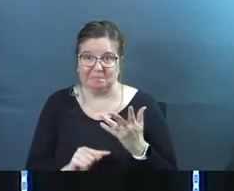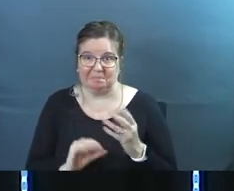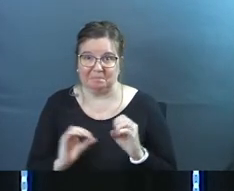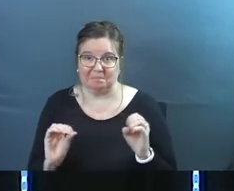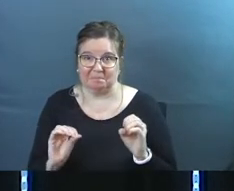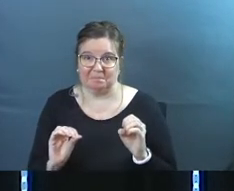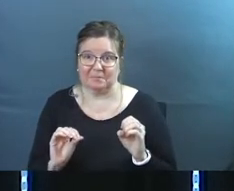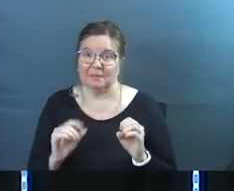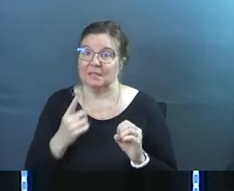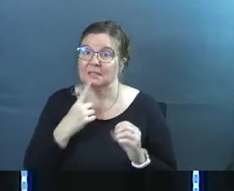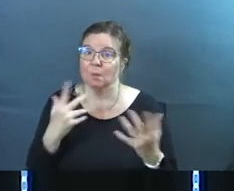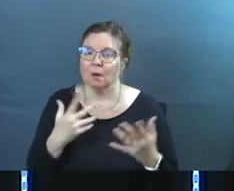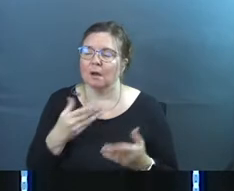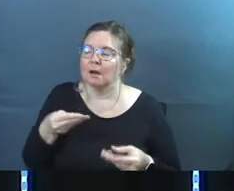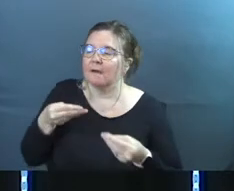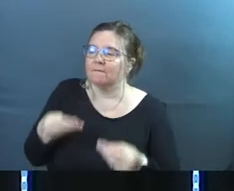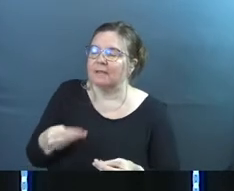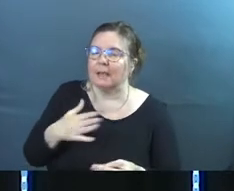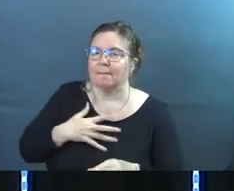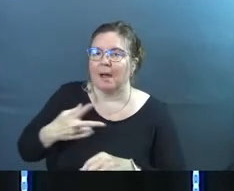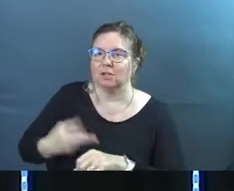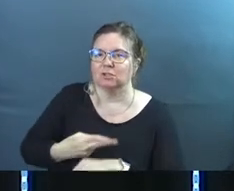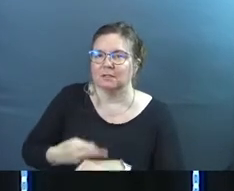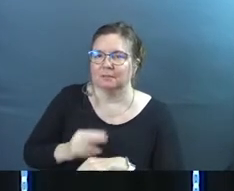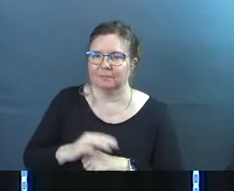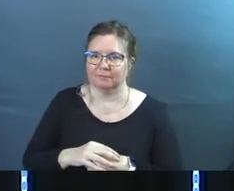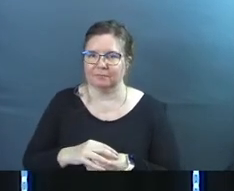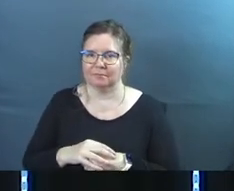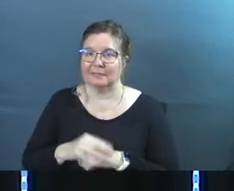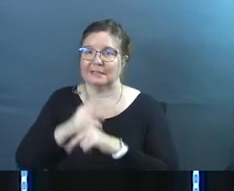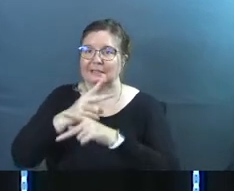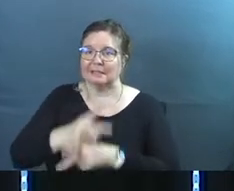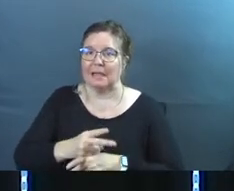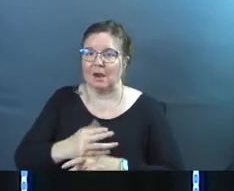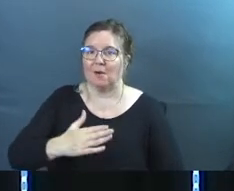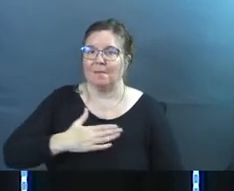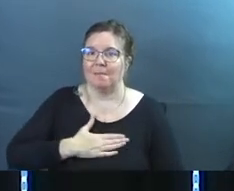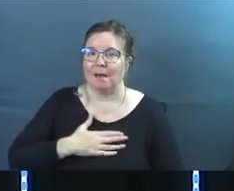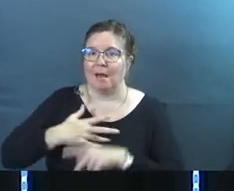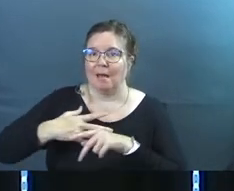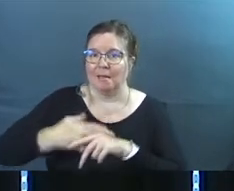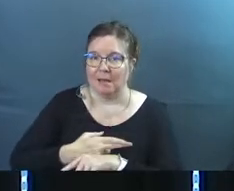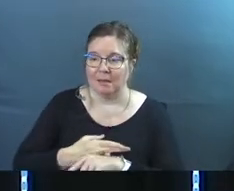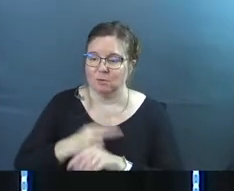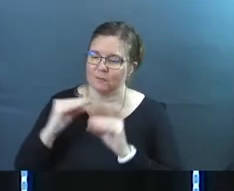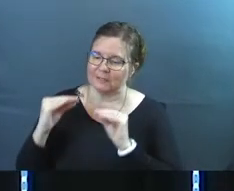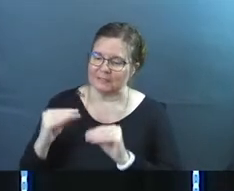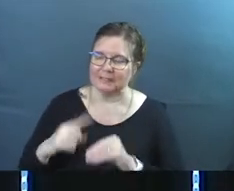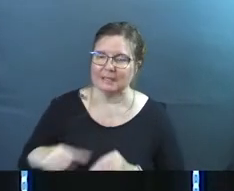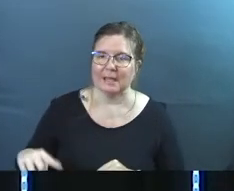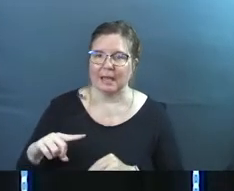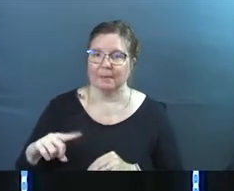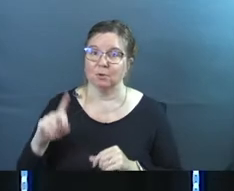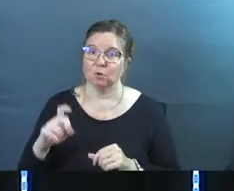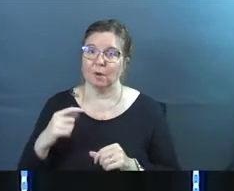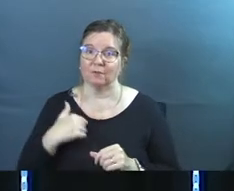He said, feed my sheep. He said, take care of my lambs. He said, you've got to teach them and you've got to protect